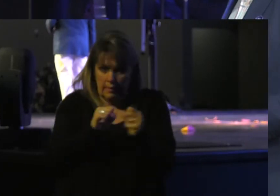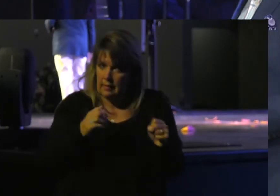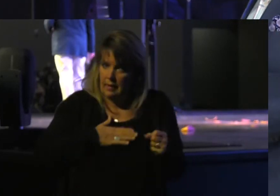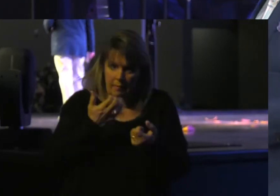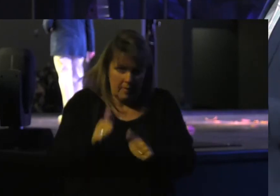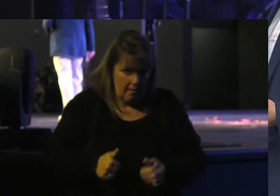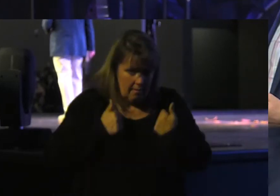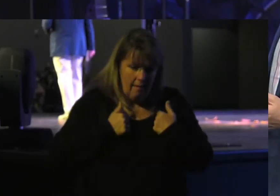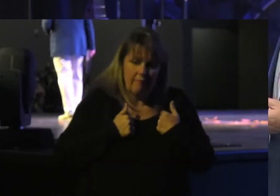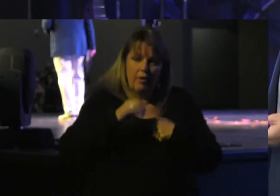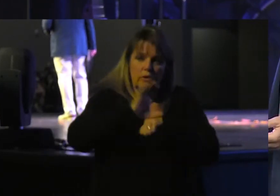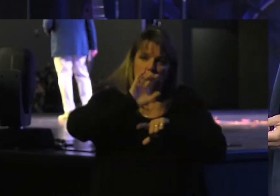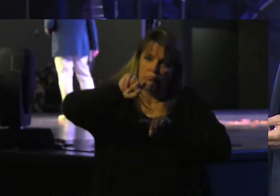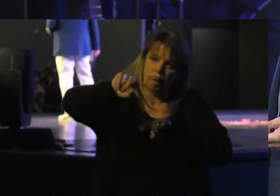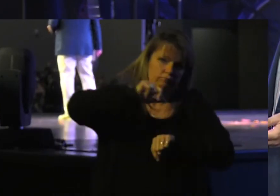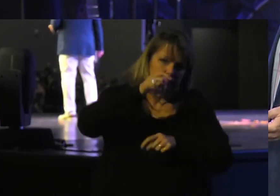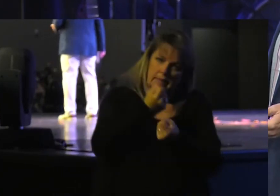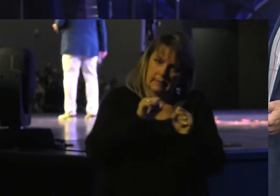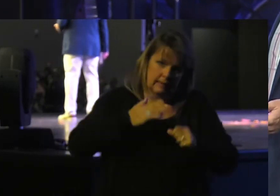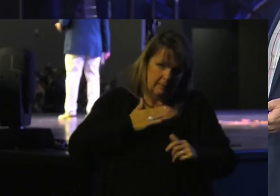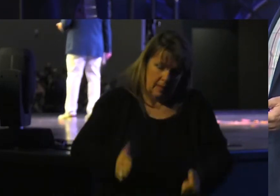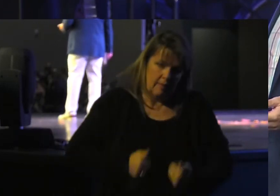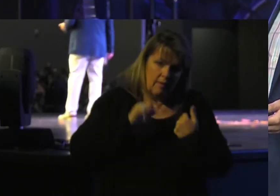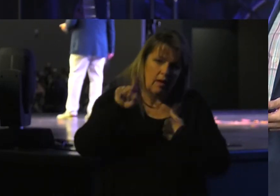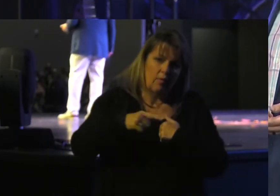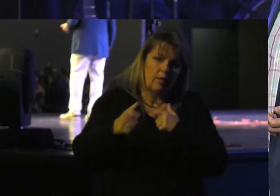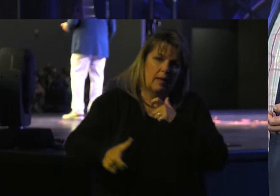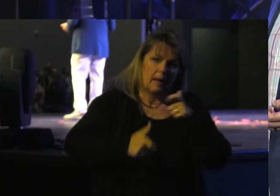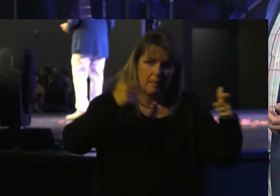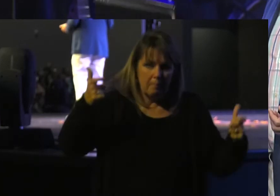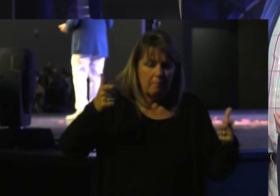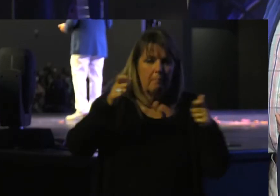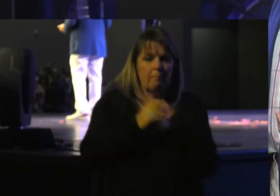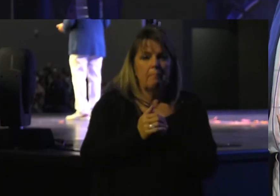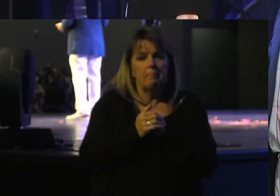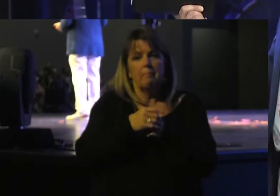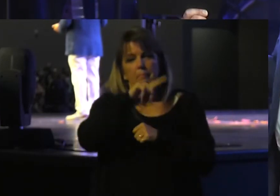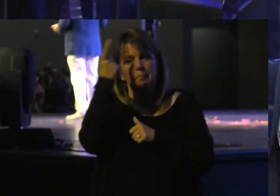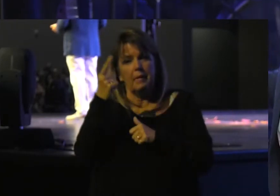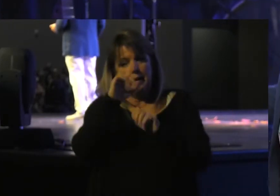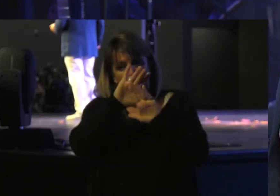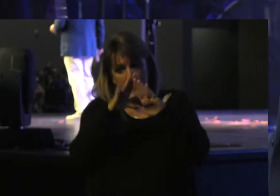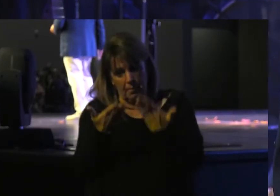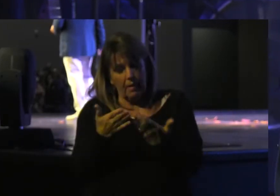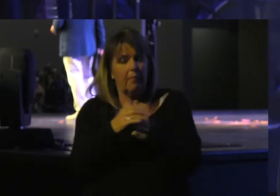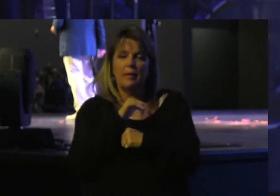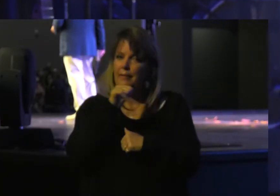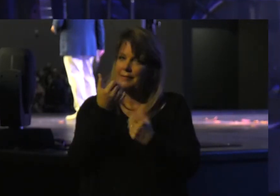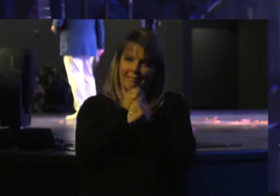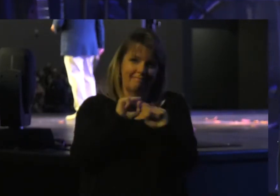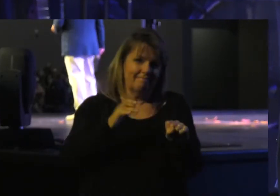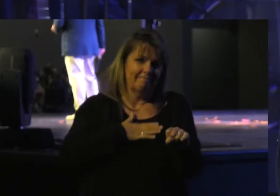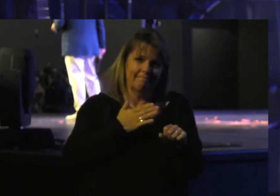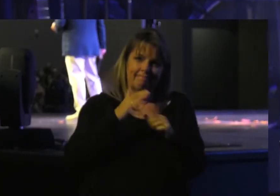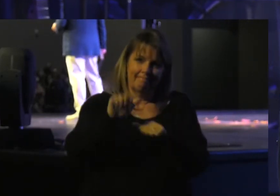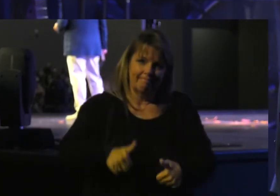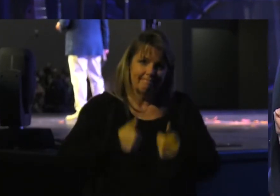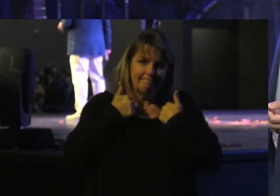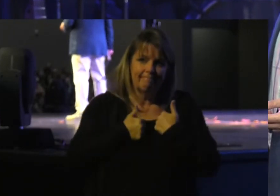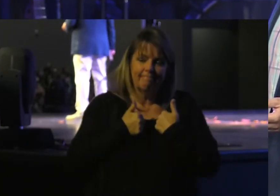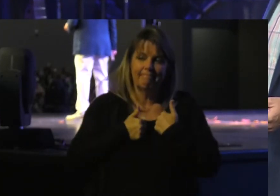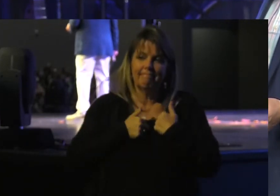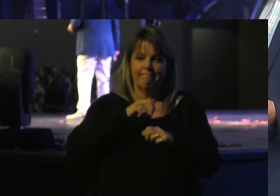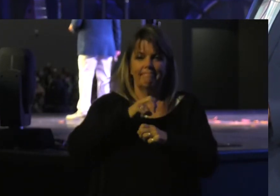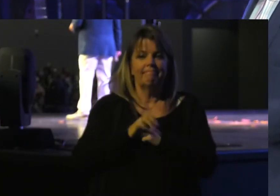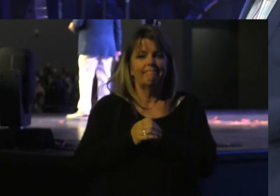Church Attendance Has not Saved my Life Owning A big Black Bible With a Leather Bound Cover Has not Saved my Life Being Dipped in